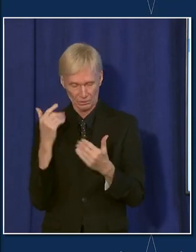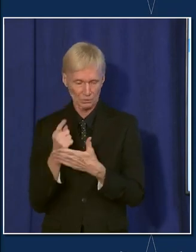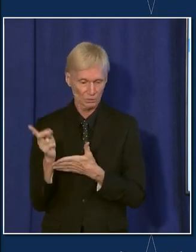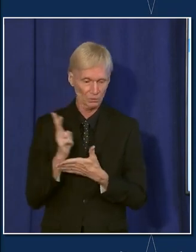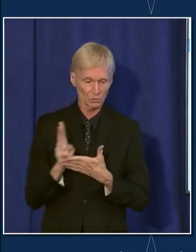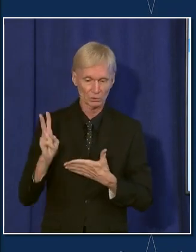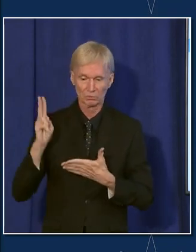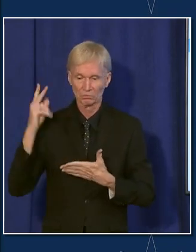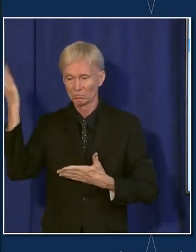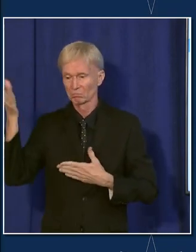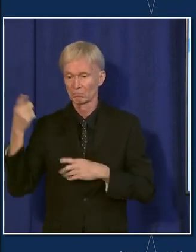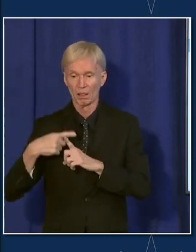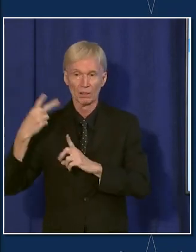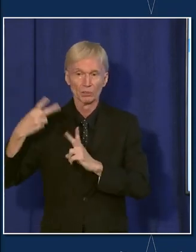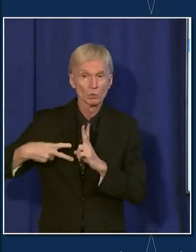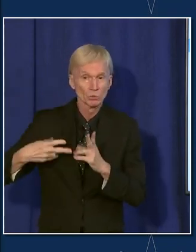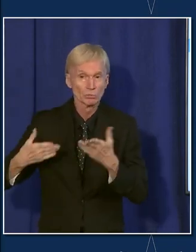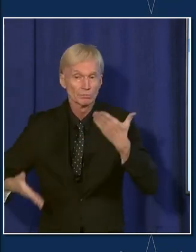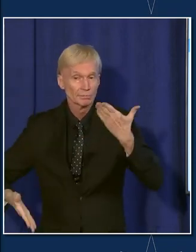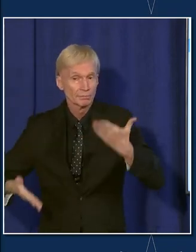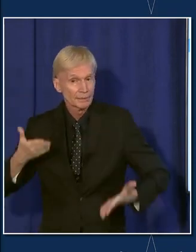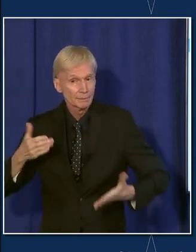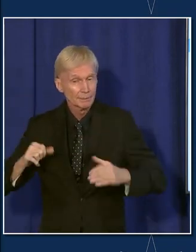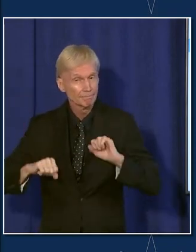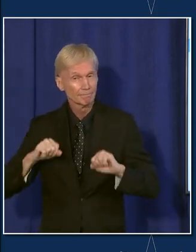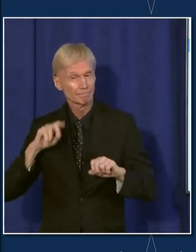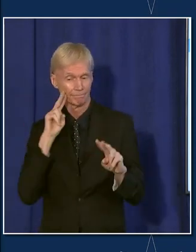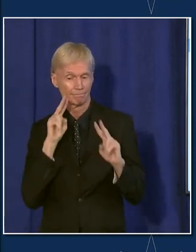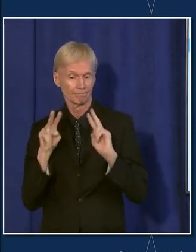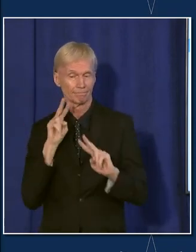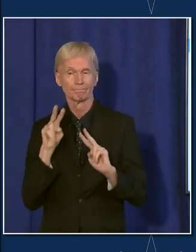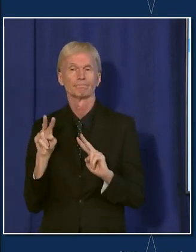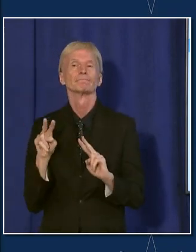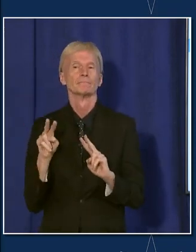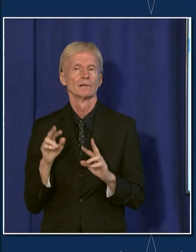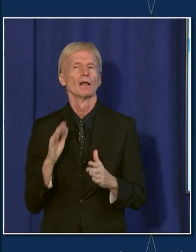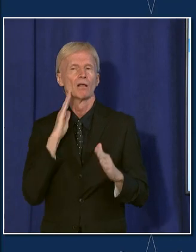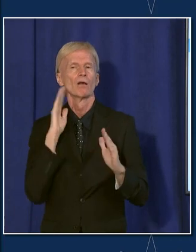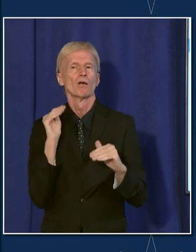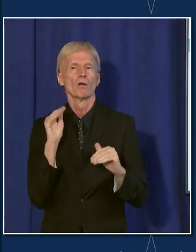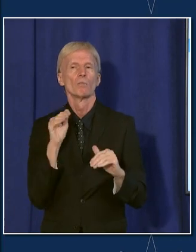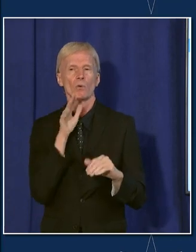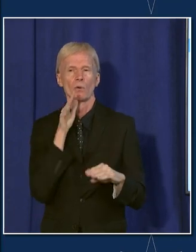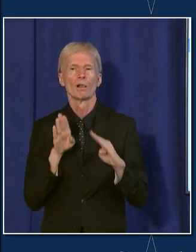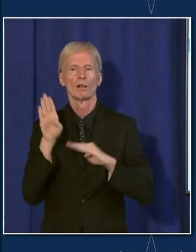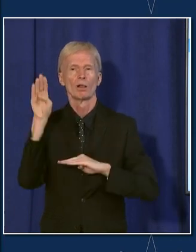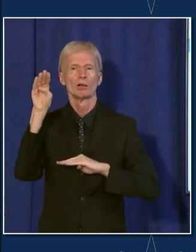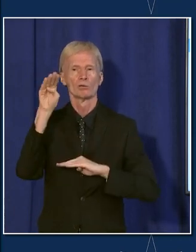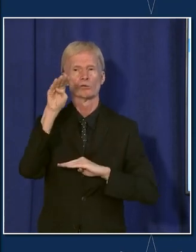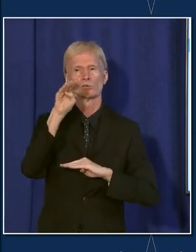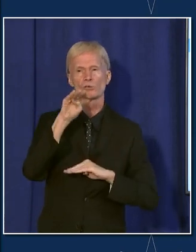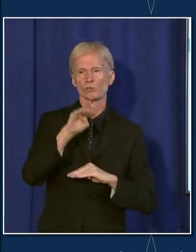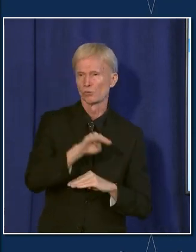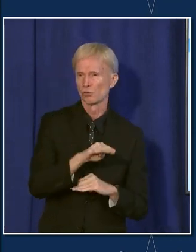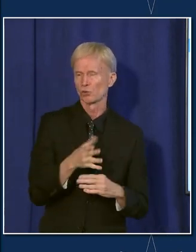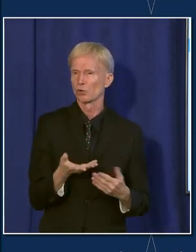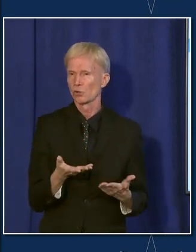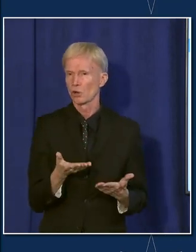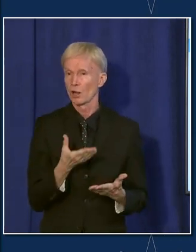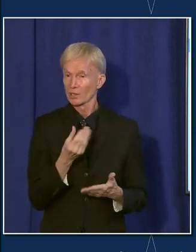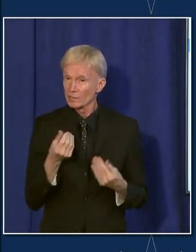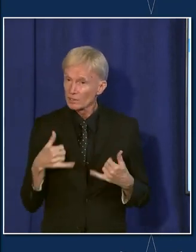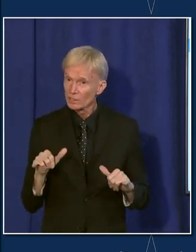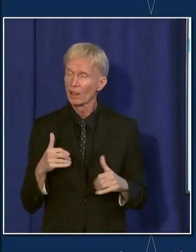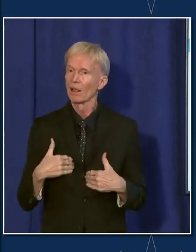weeks to month or two is will be when we'll be sort of hopefully getting through this surge. And there still